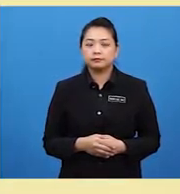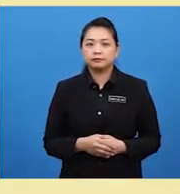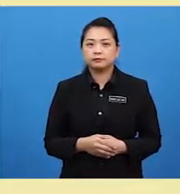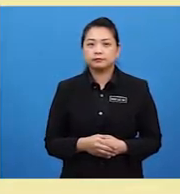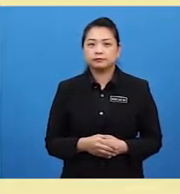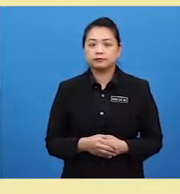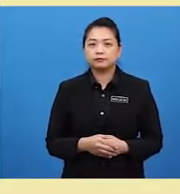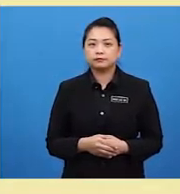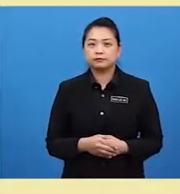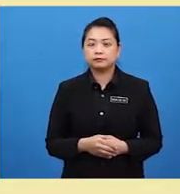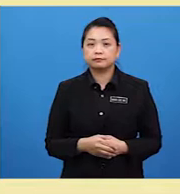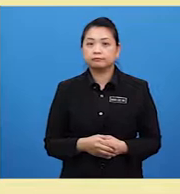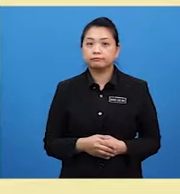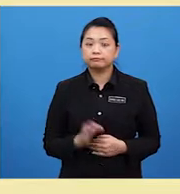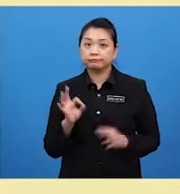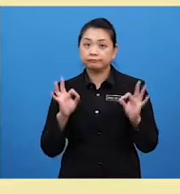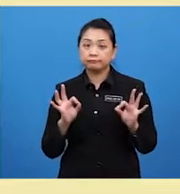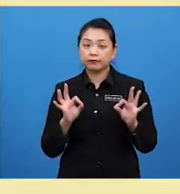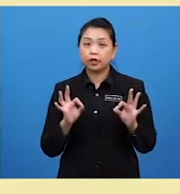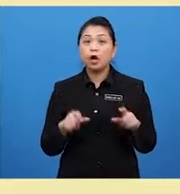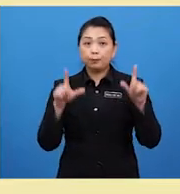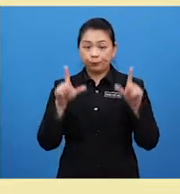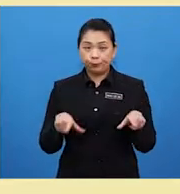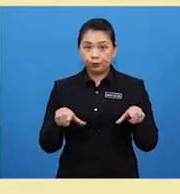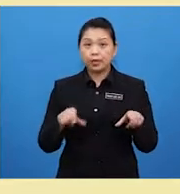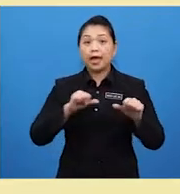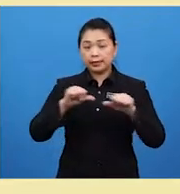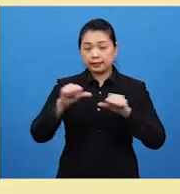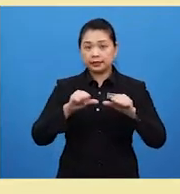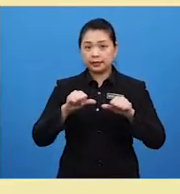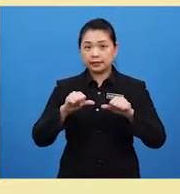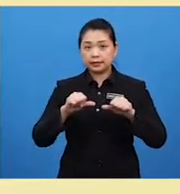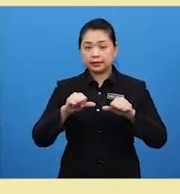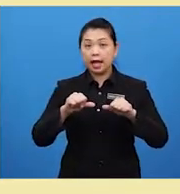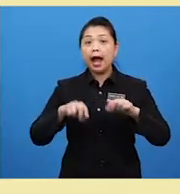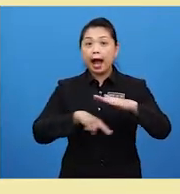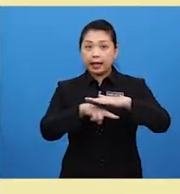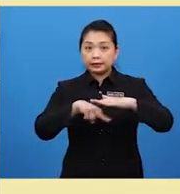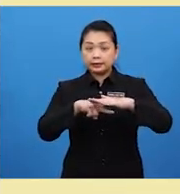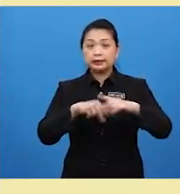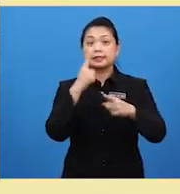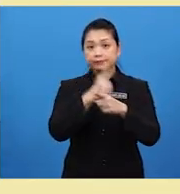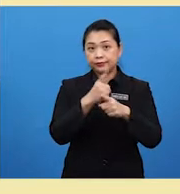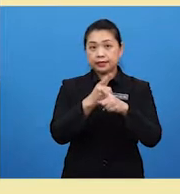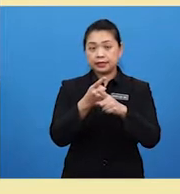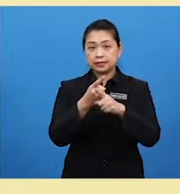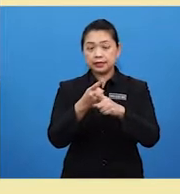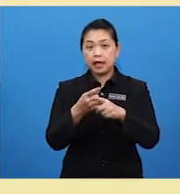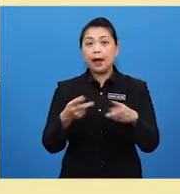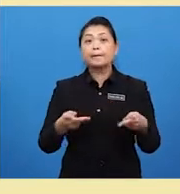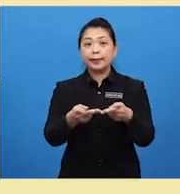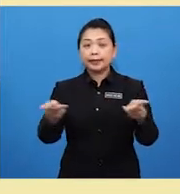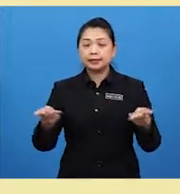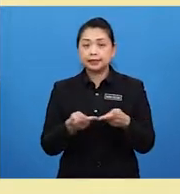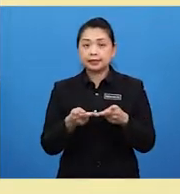Now, put the activities under the correct places. At the